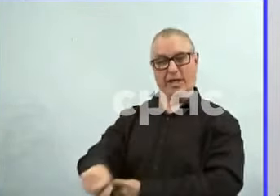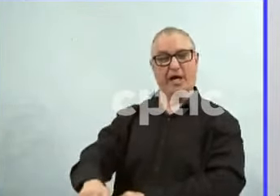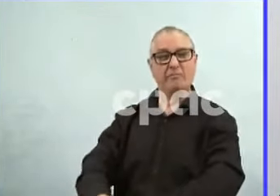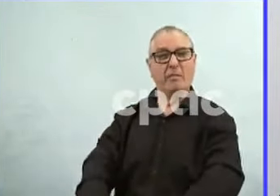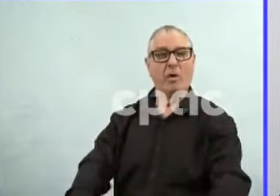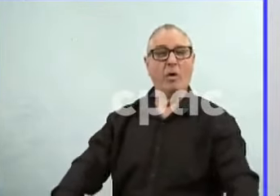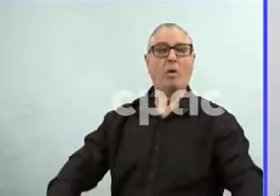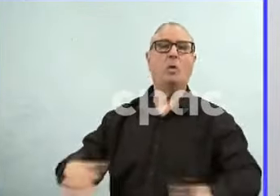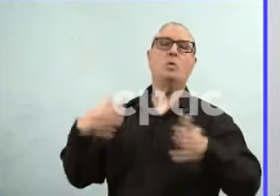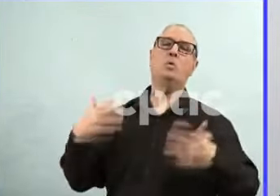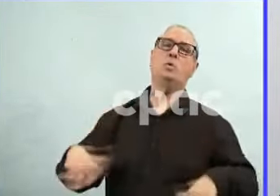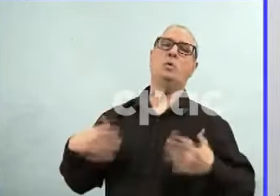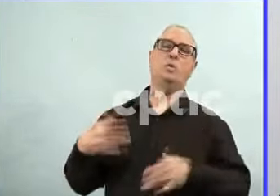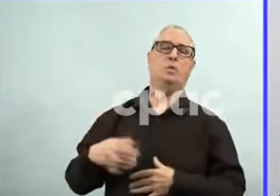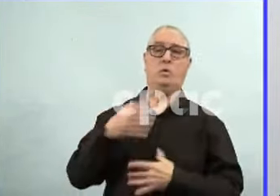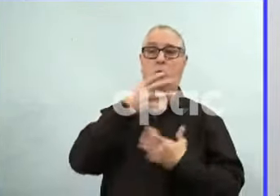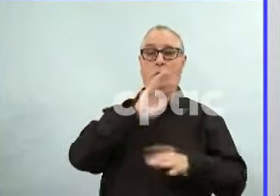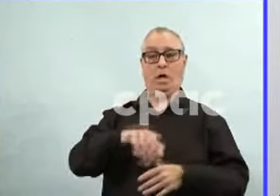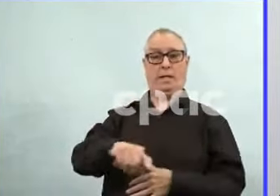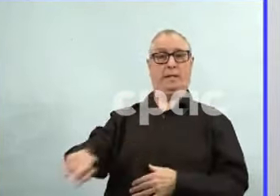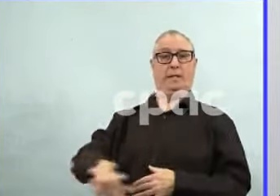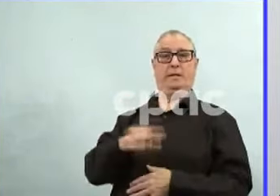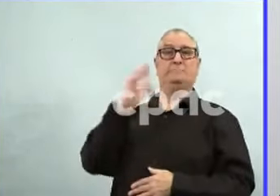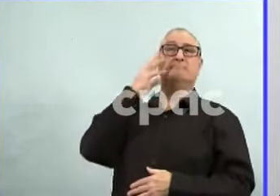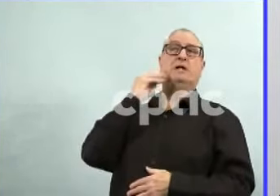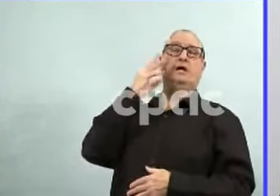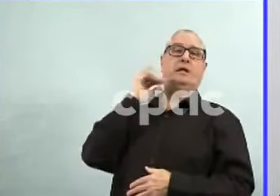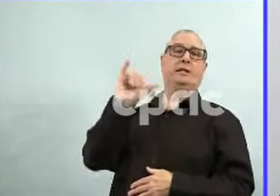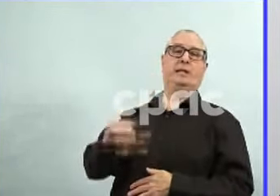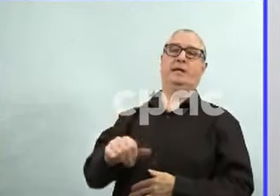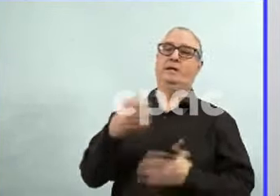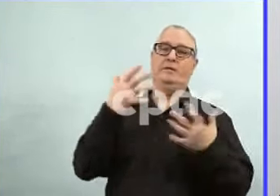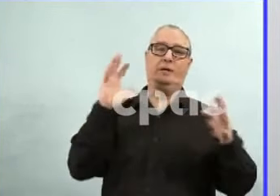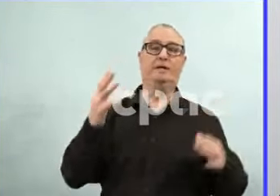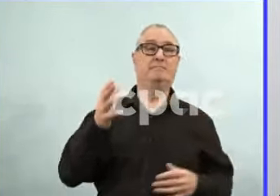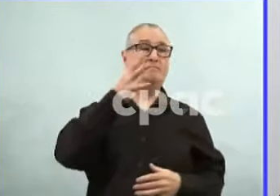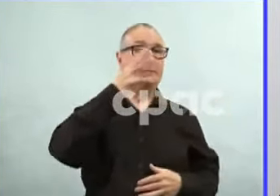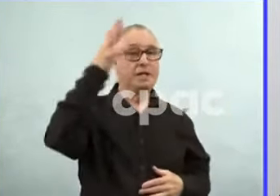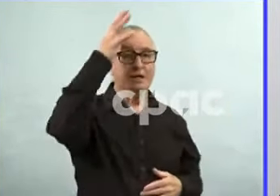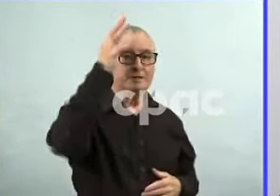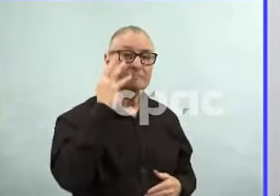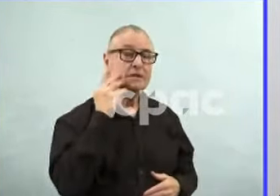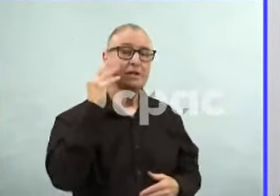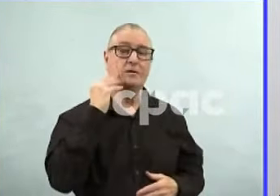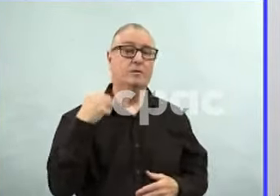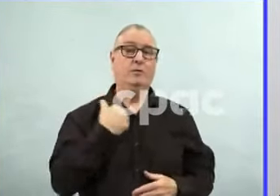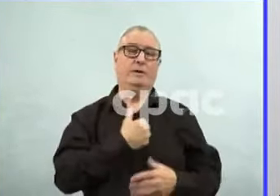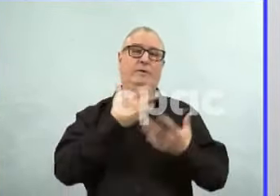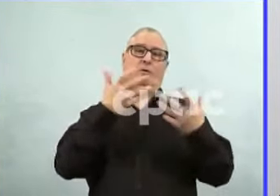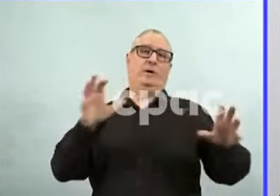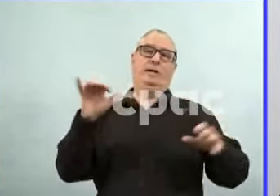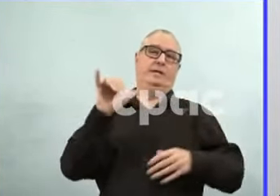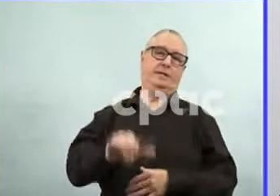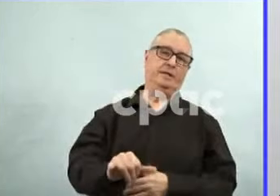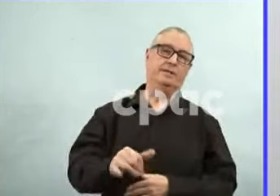have to go through that. So we still want to see those numbers go higher, even while we're really celebrating